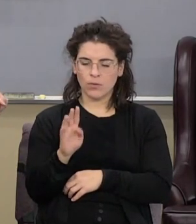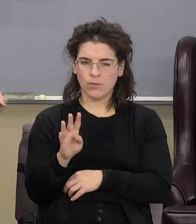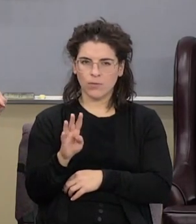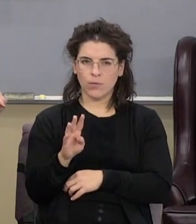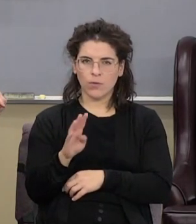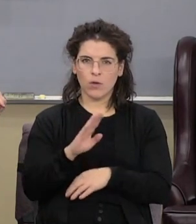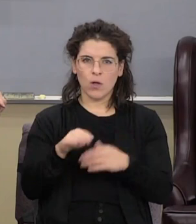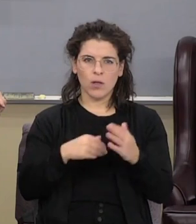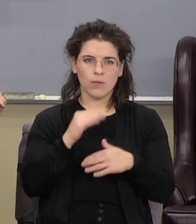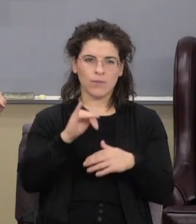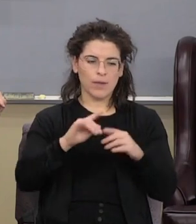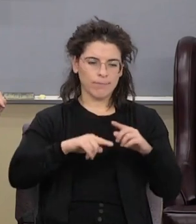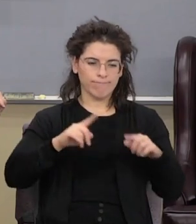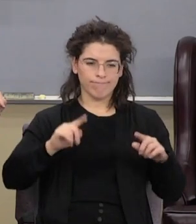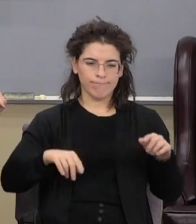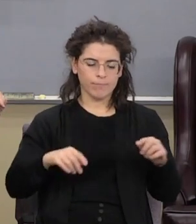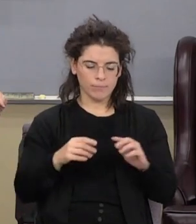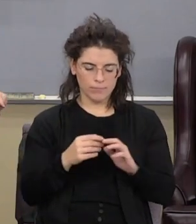Olivet discourse